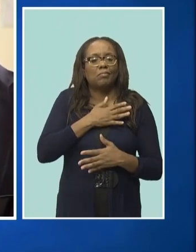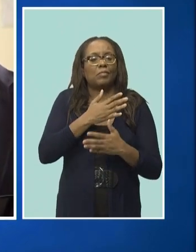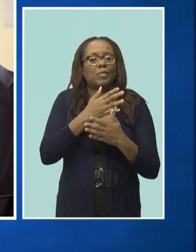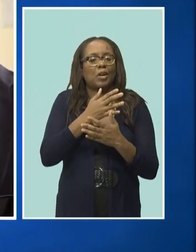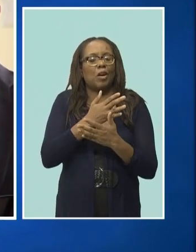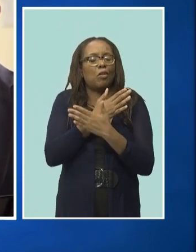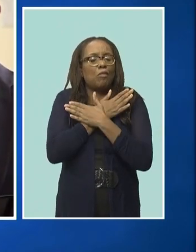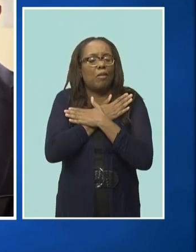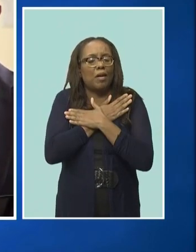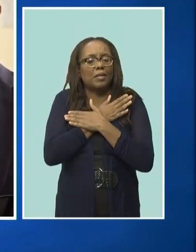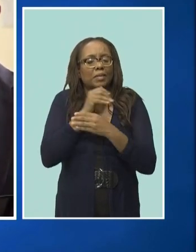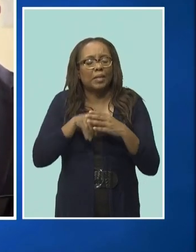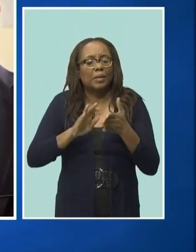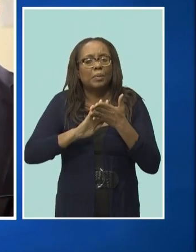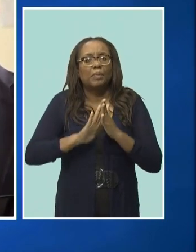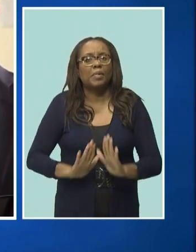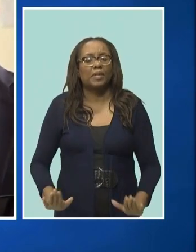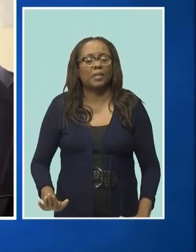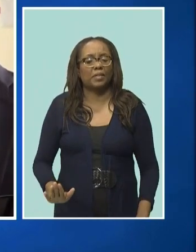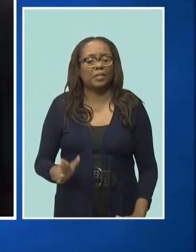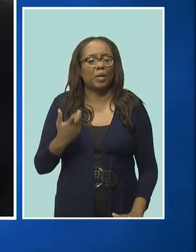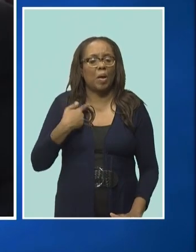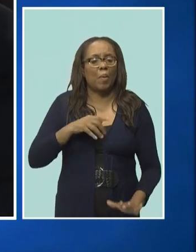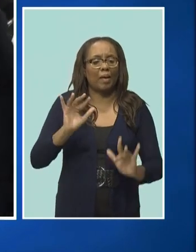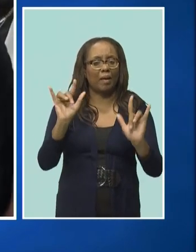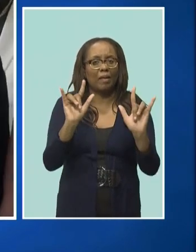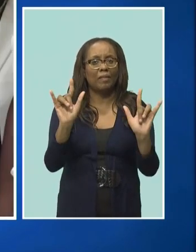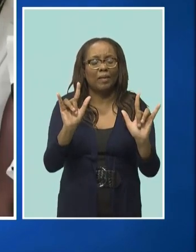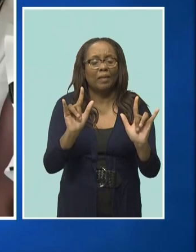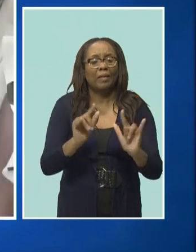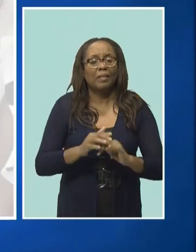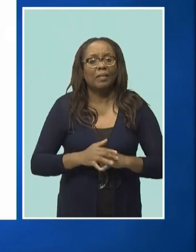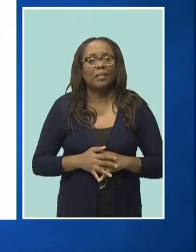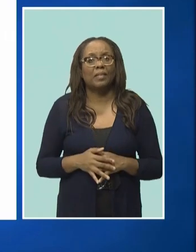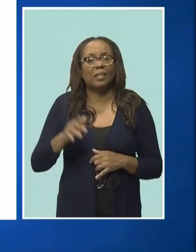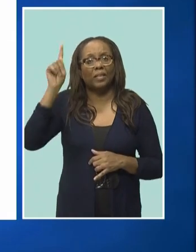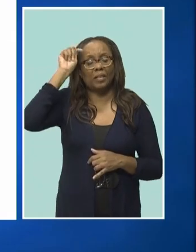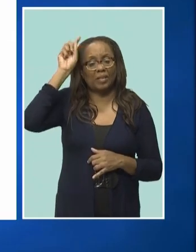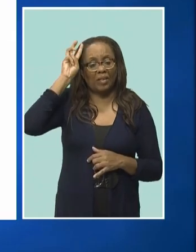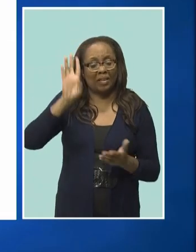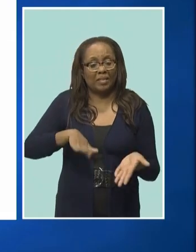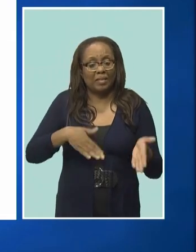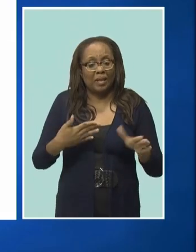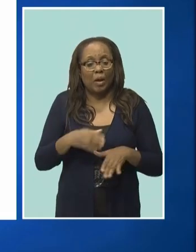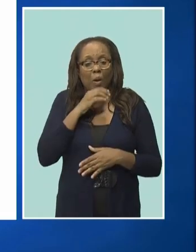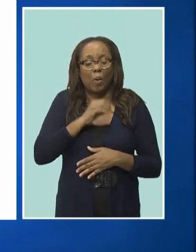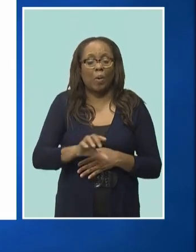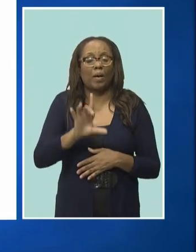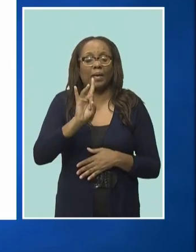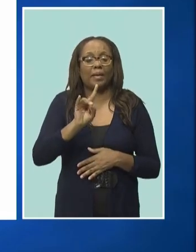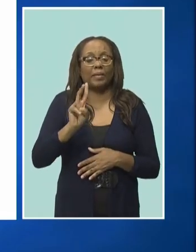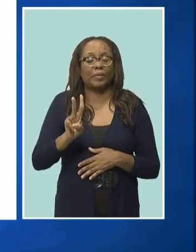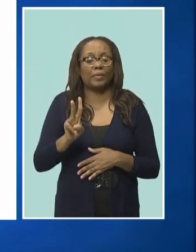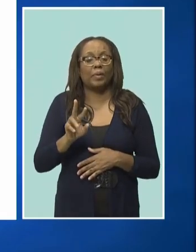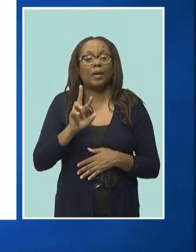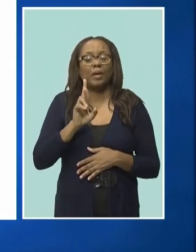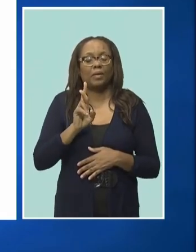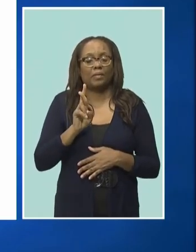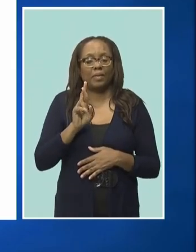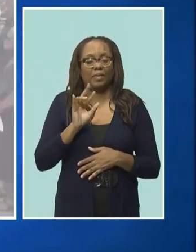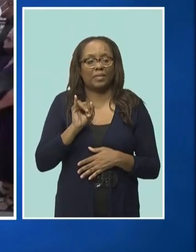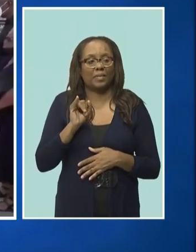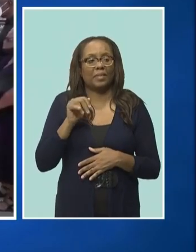know that you were loved and loved, dearly. Warren died at the age of 82. May he rest in peace.